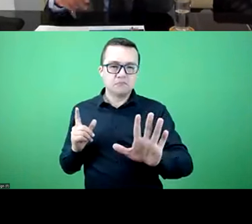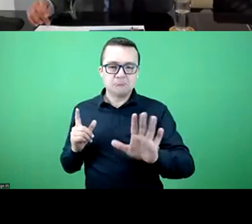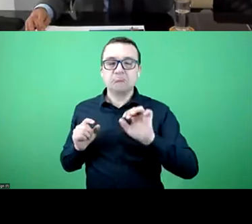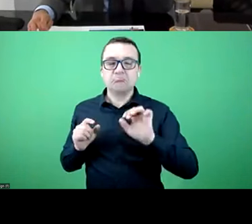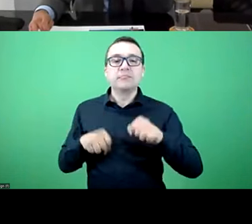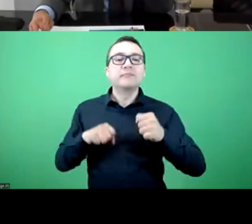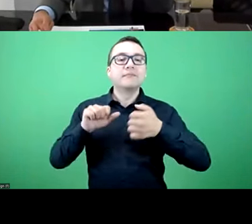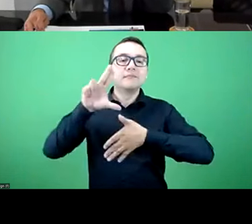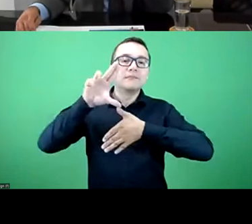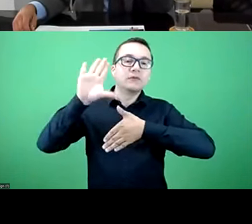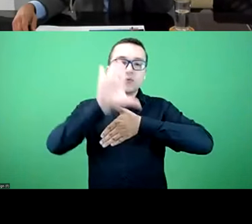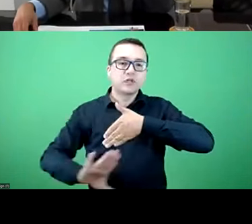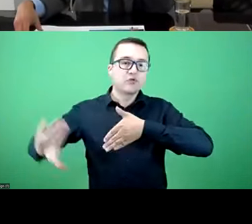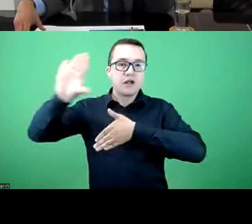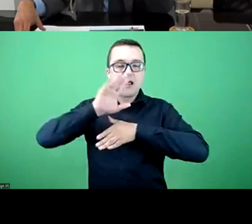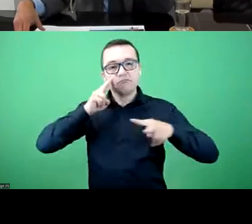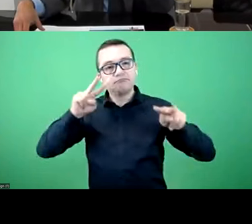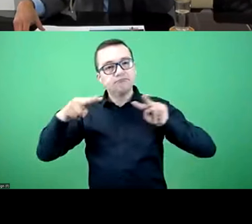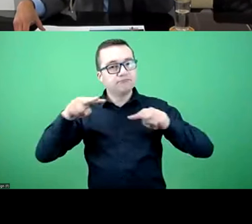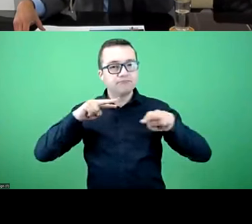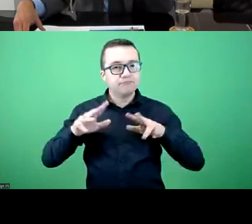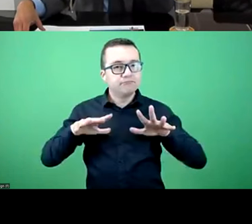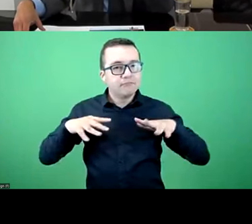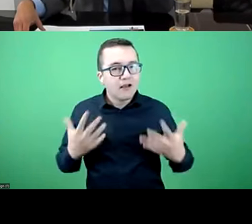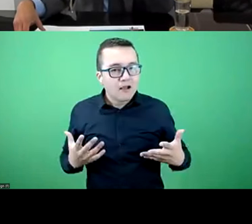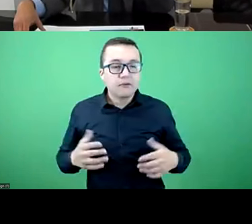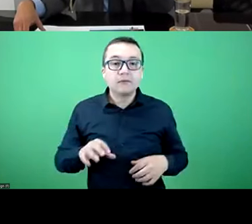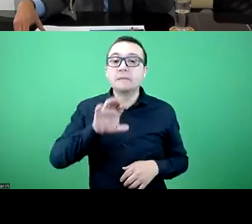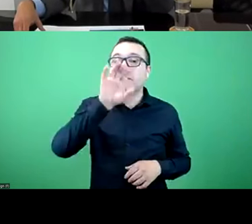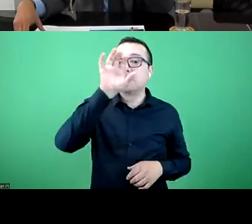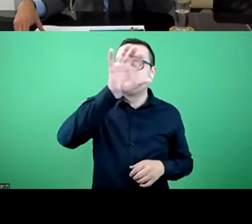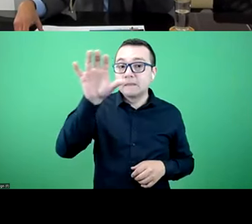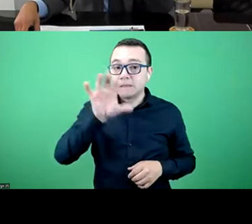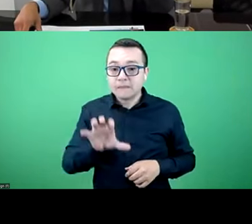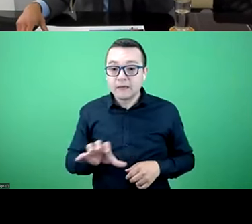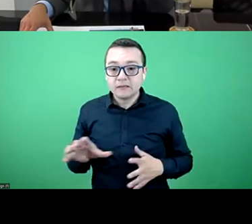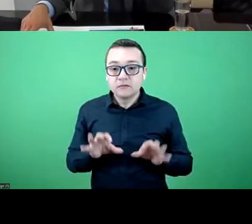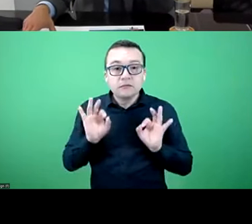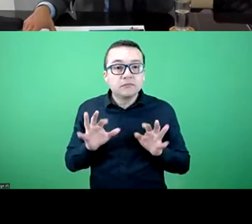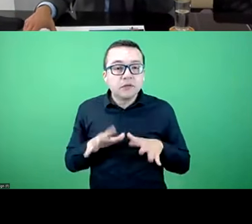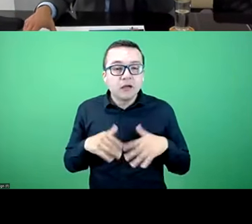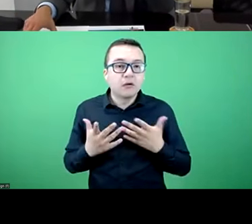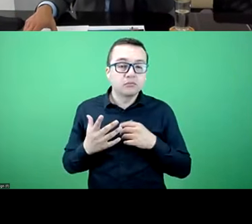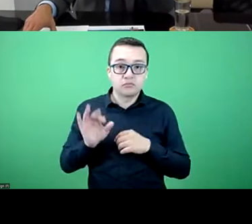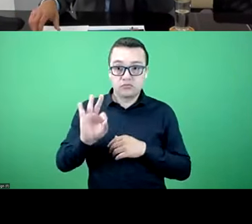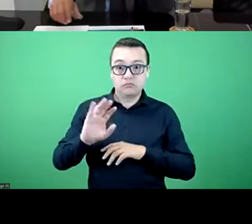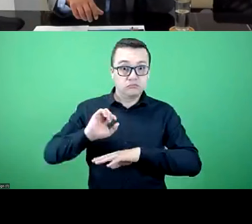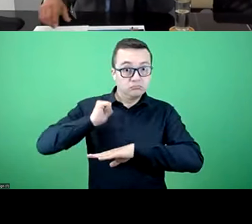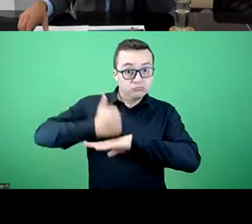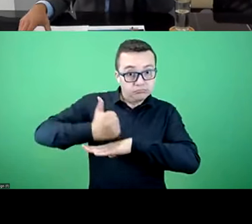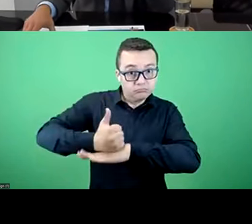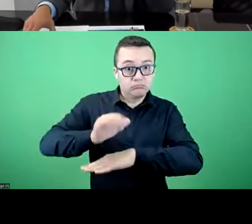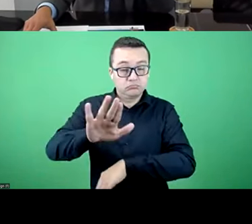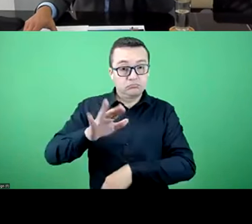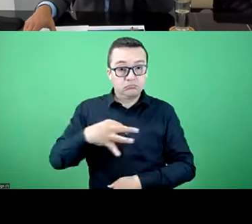could not take a regional overview and also to other countries in terms of the participation of the private